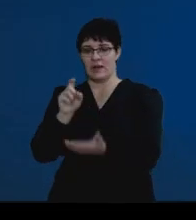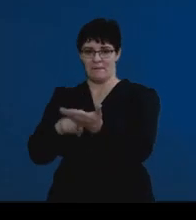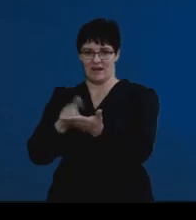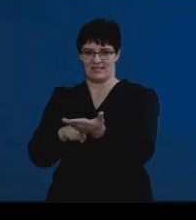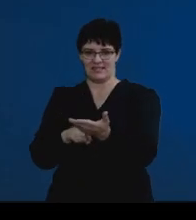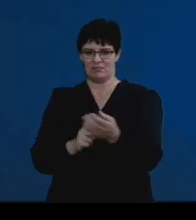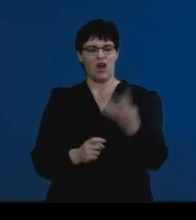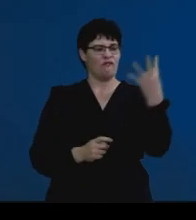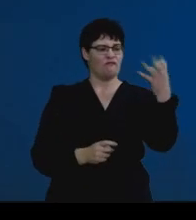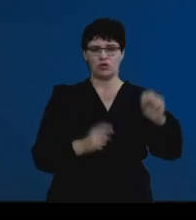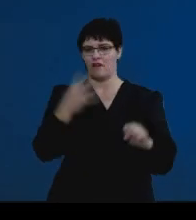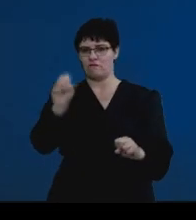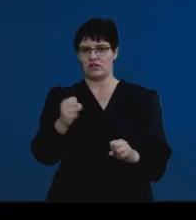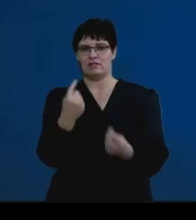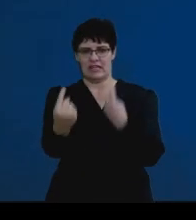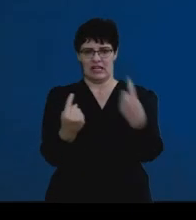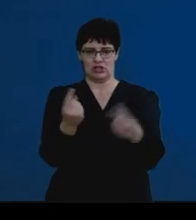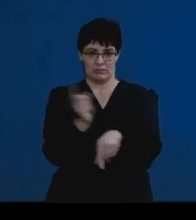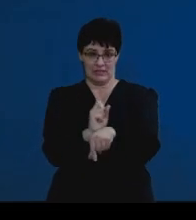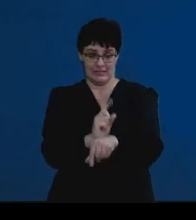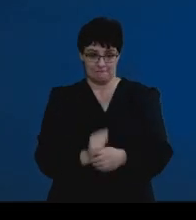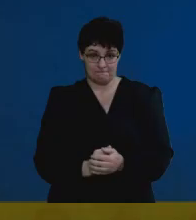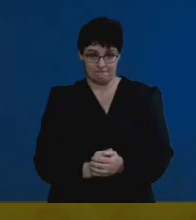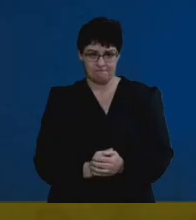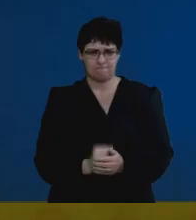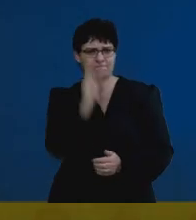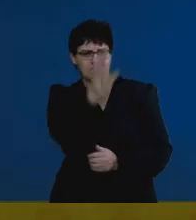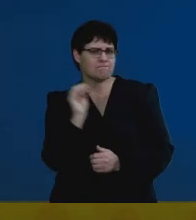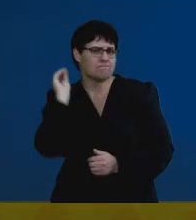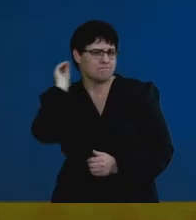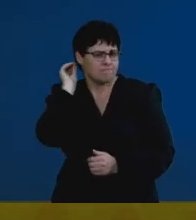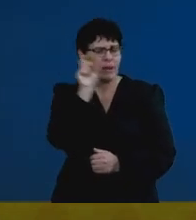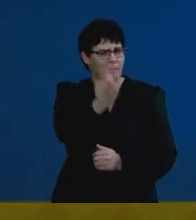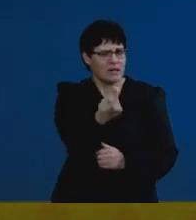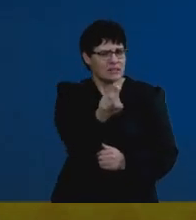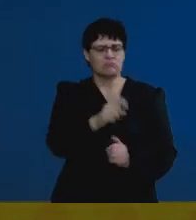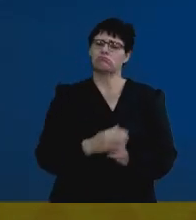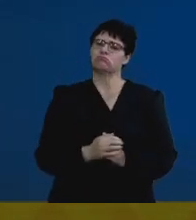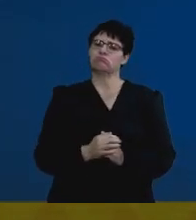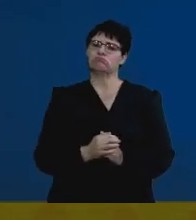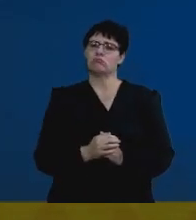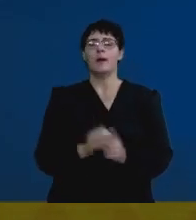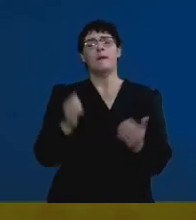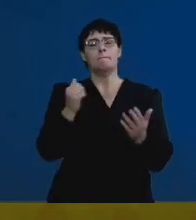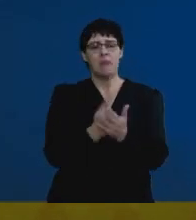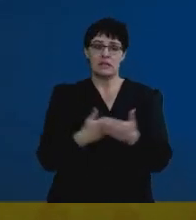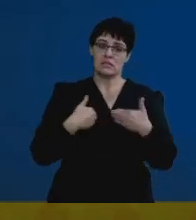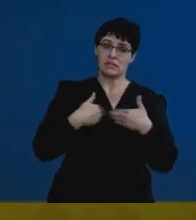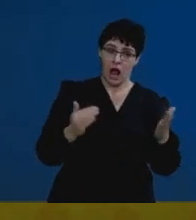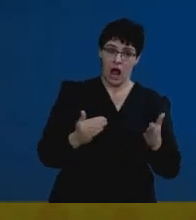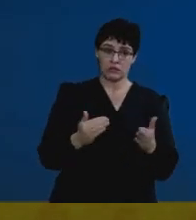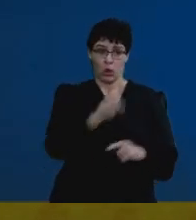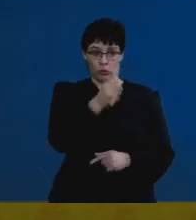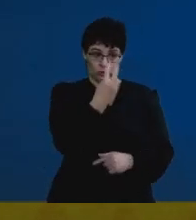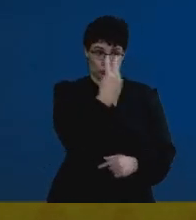40 minutes each. And what is very important to note also is that you do not necessarily have to start with question 2